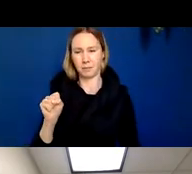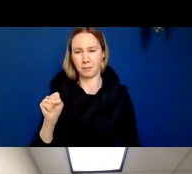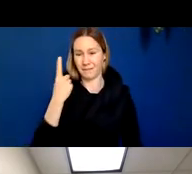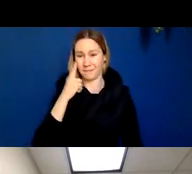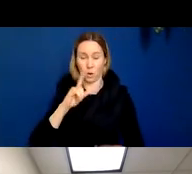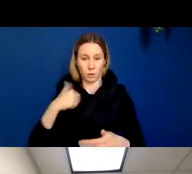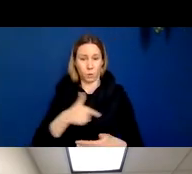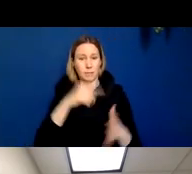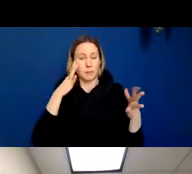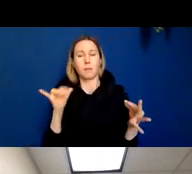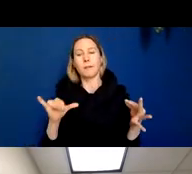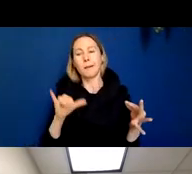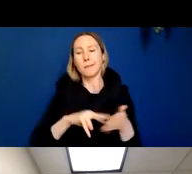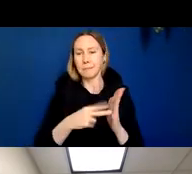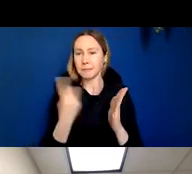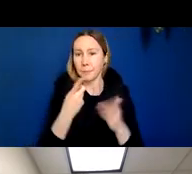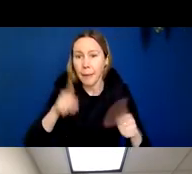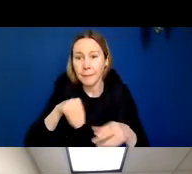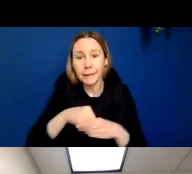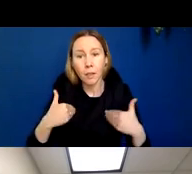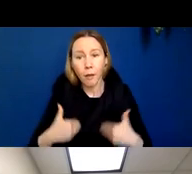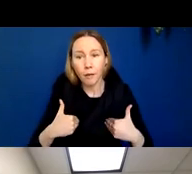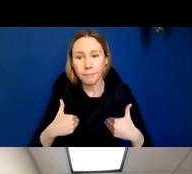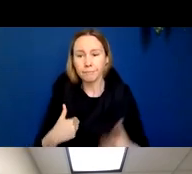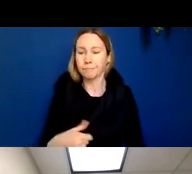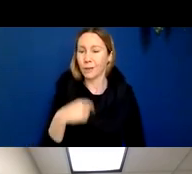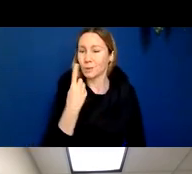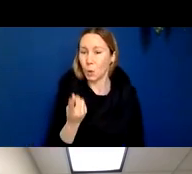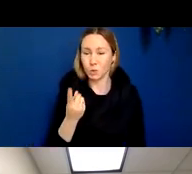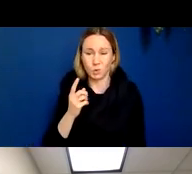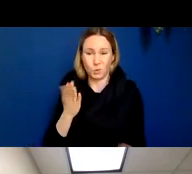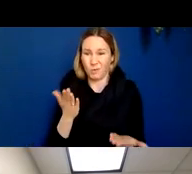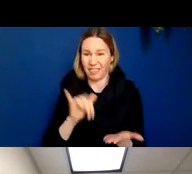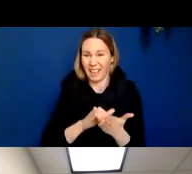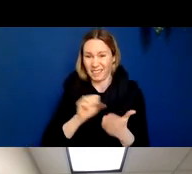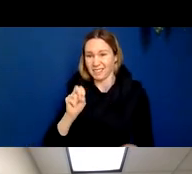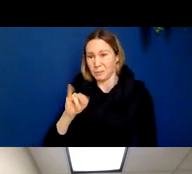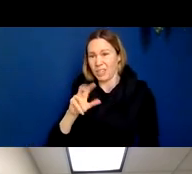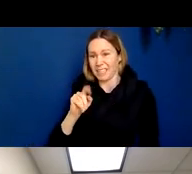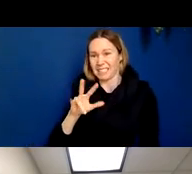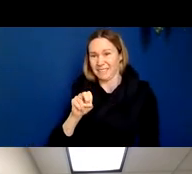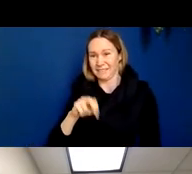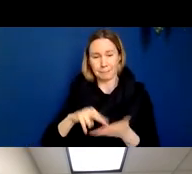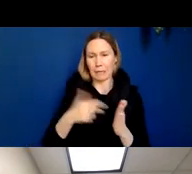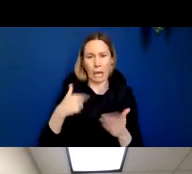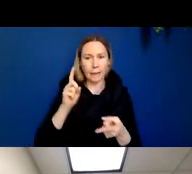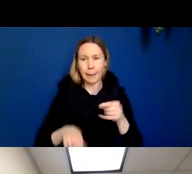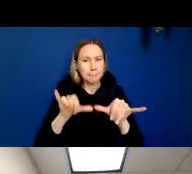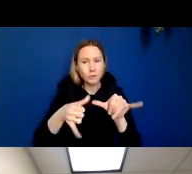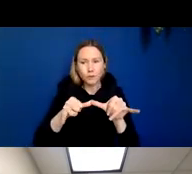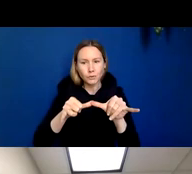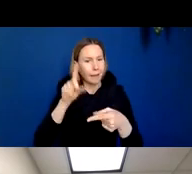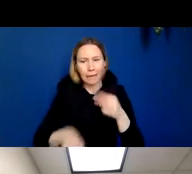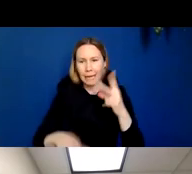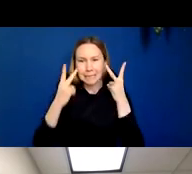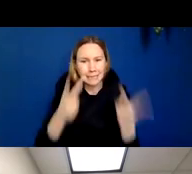that there's something going on in the lung, right? And I told you symptoms are subjective. So these are things that I cannot really objectivize or measure in a very clear